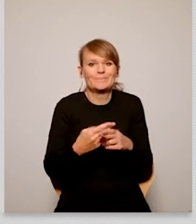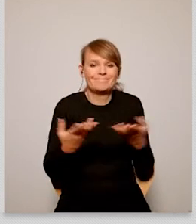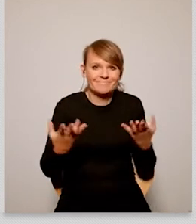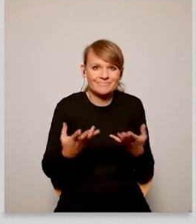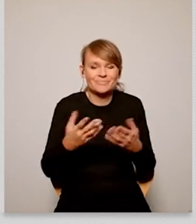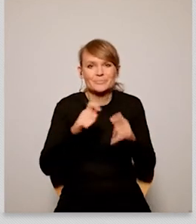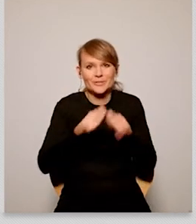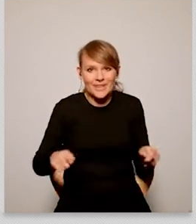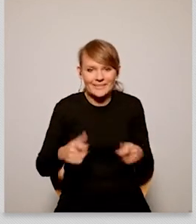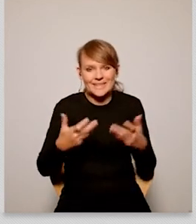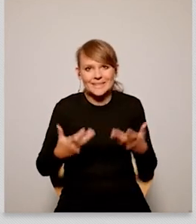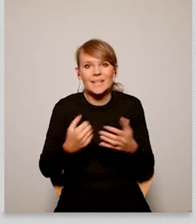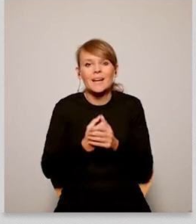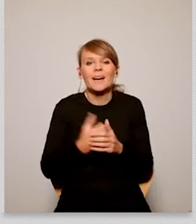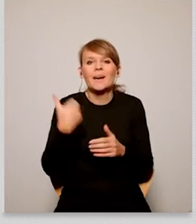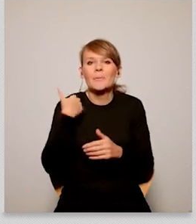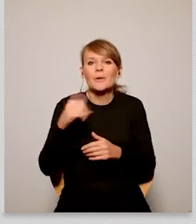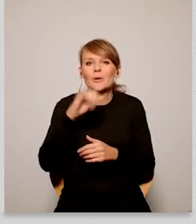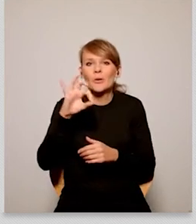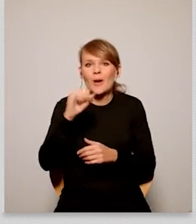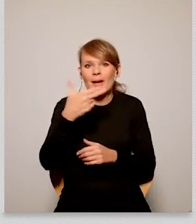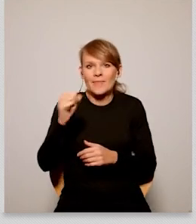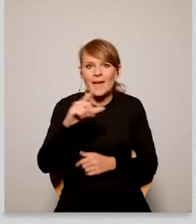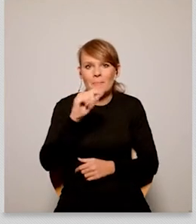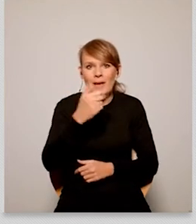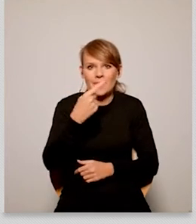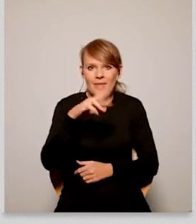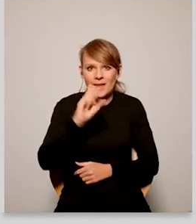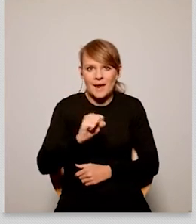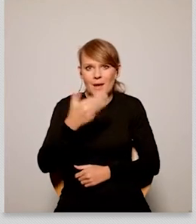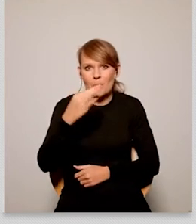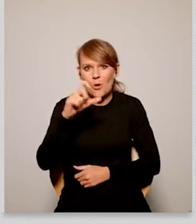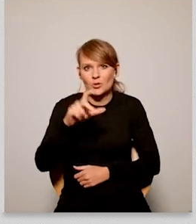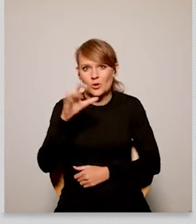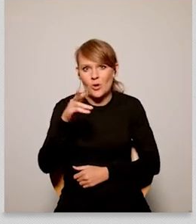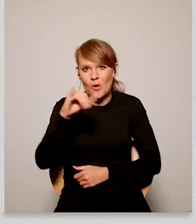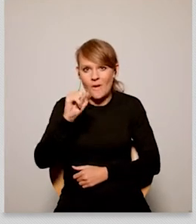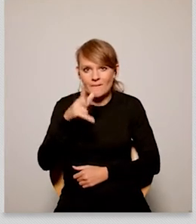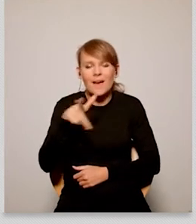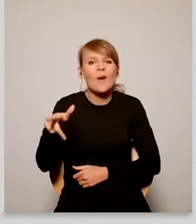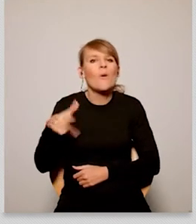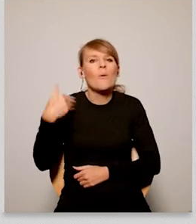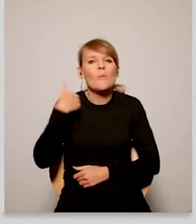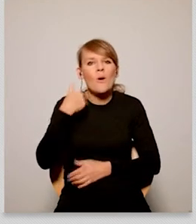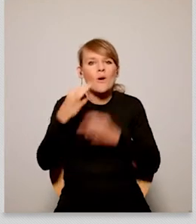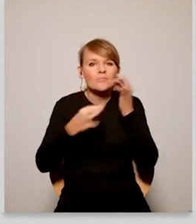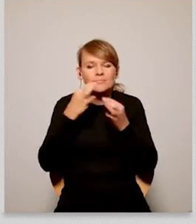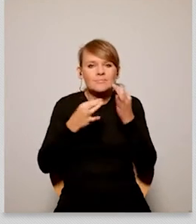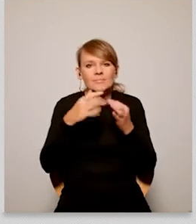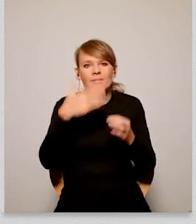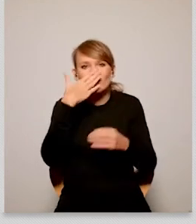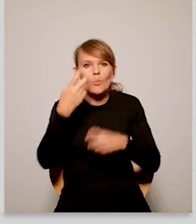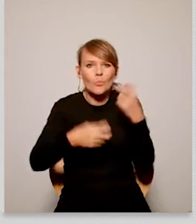our discussion was interrupted when joanna pandera machkovic was taking the floor and she was